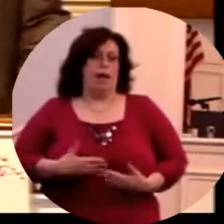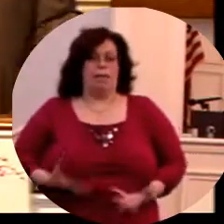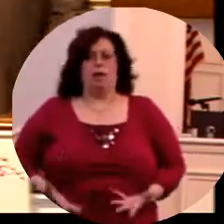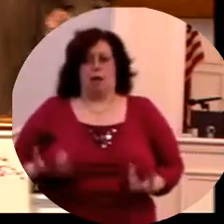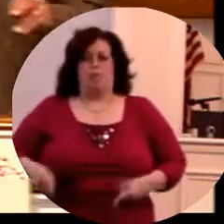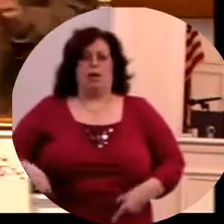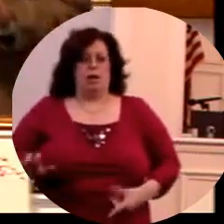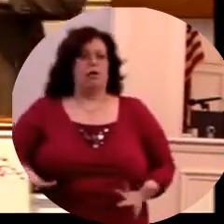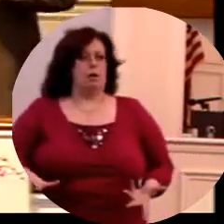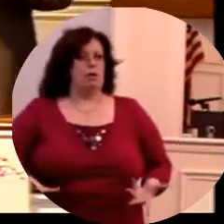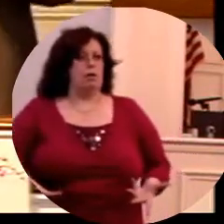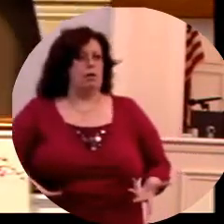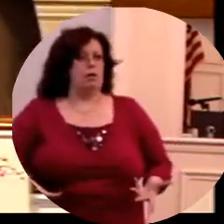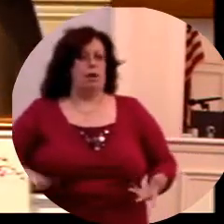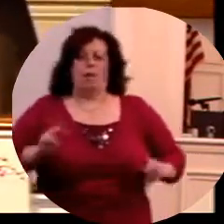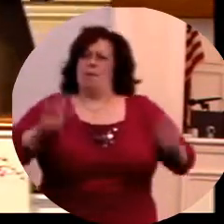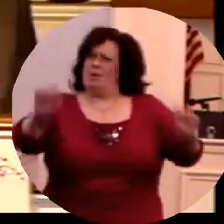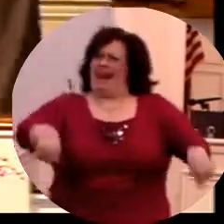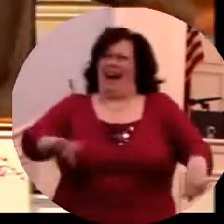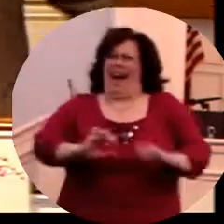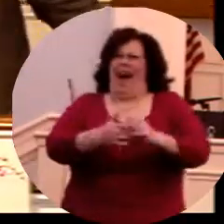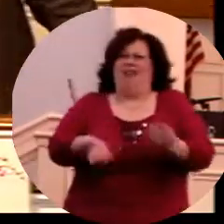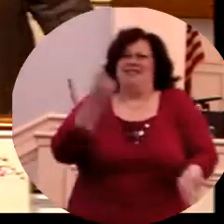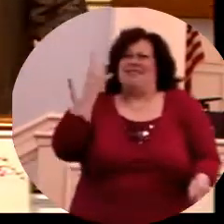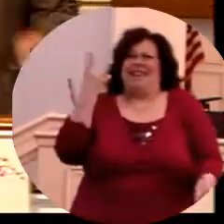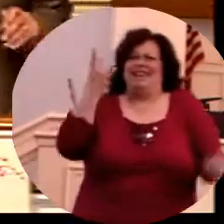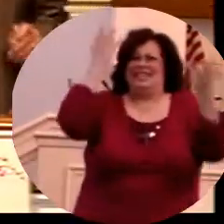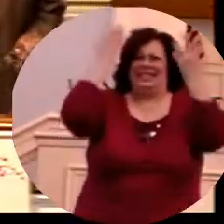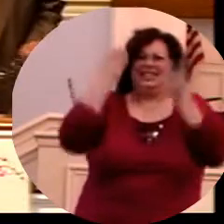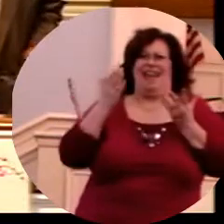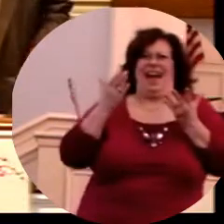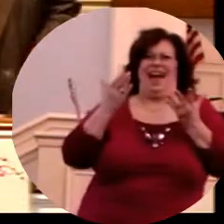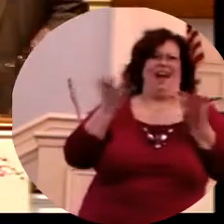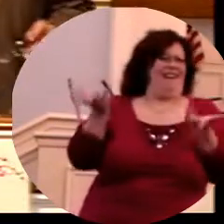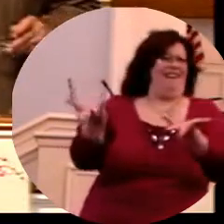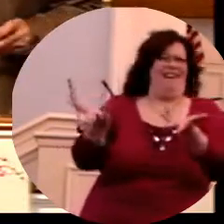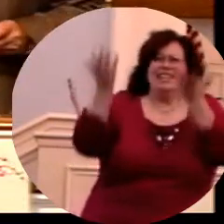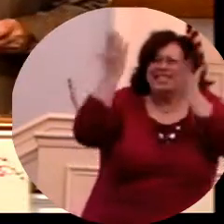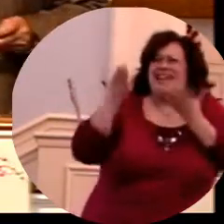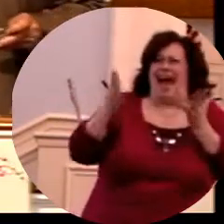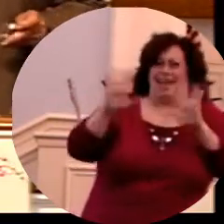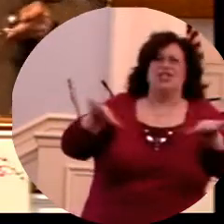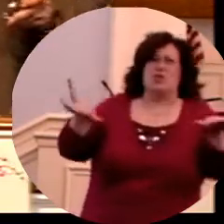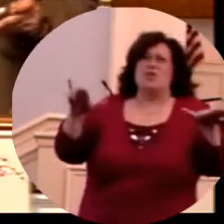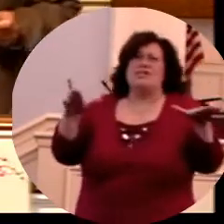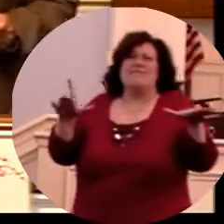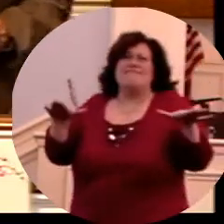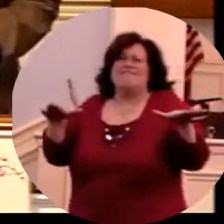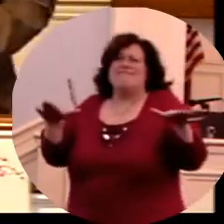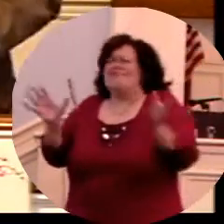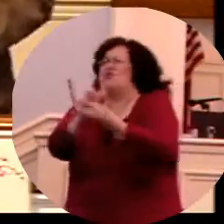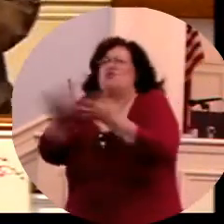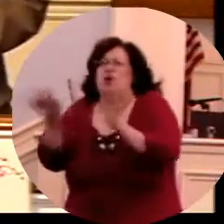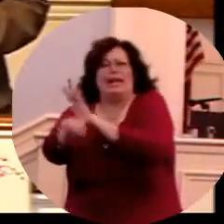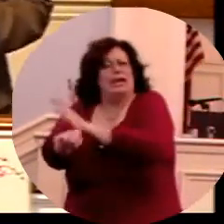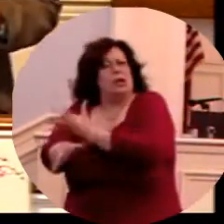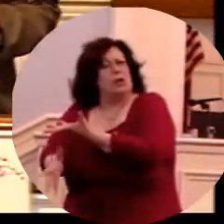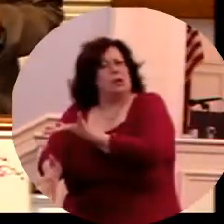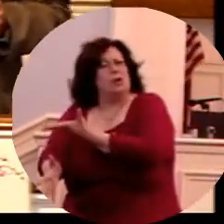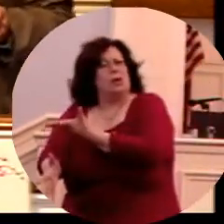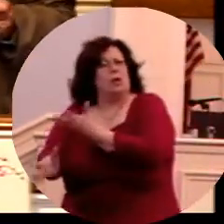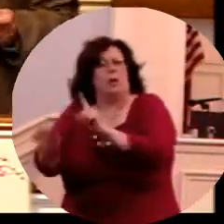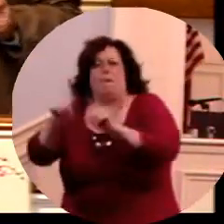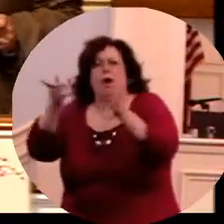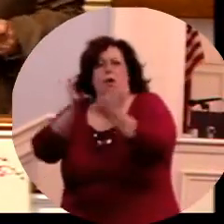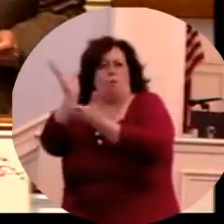And we live in a day when they're being destroyed and it's sad. You'll say, well, but man, what about